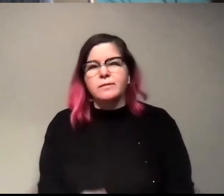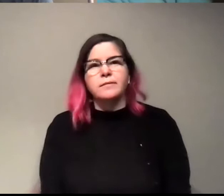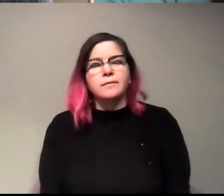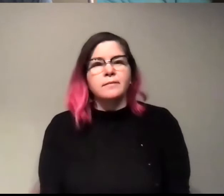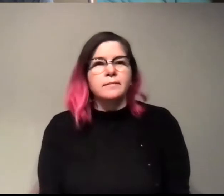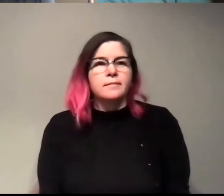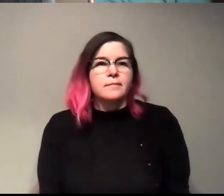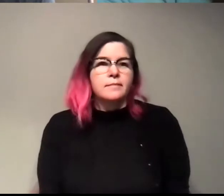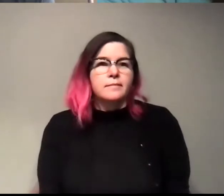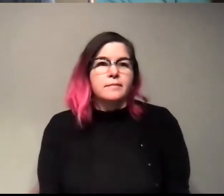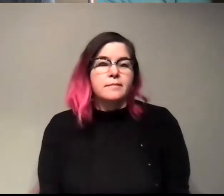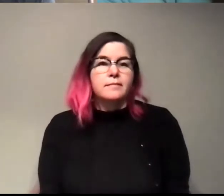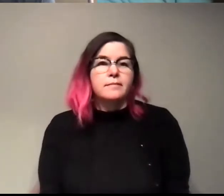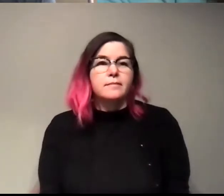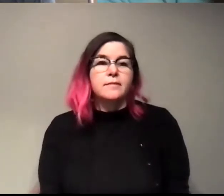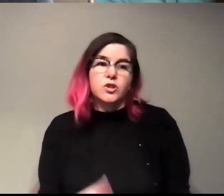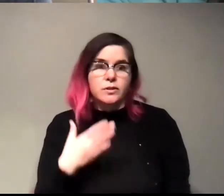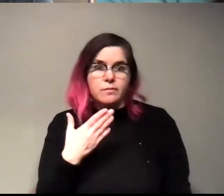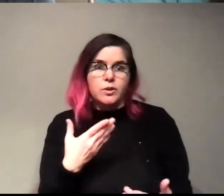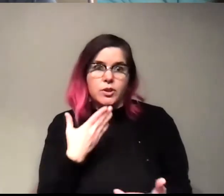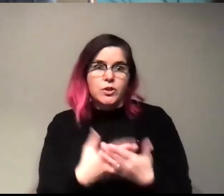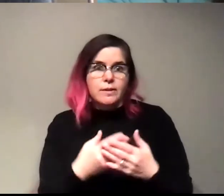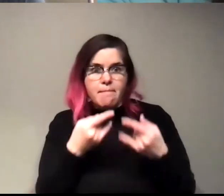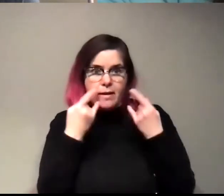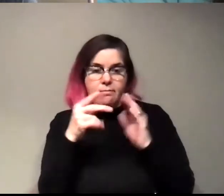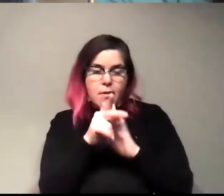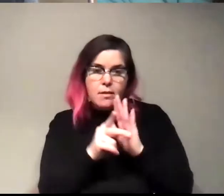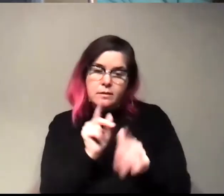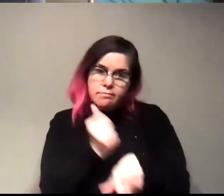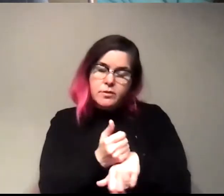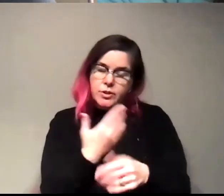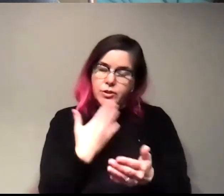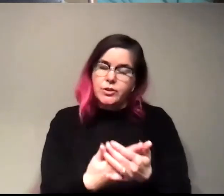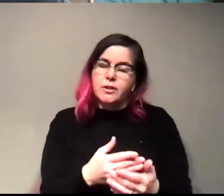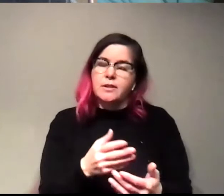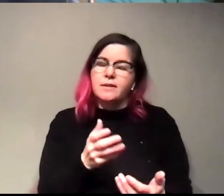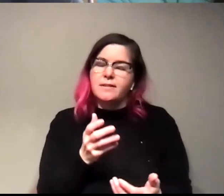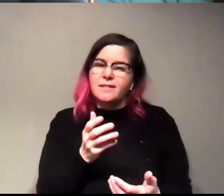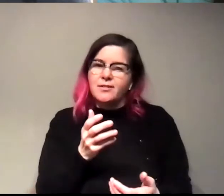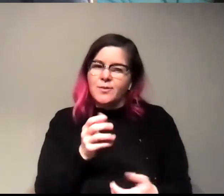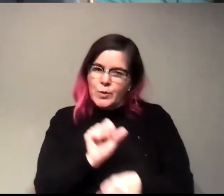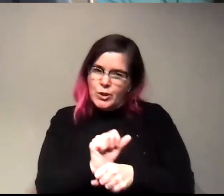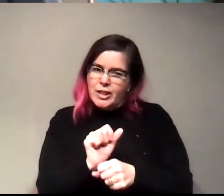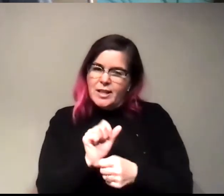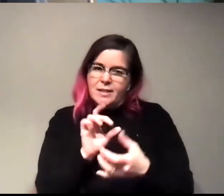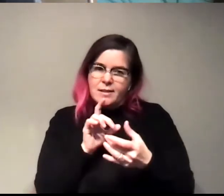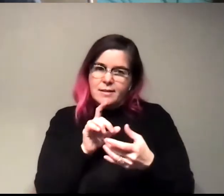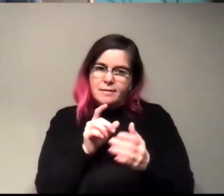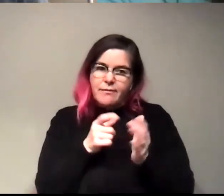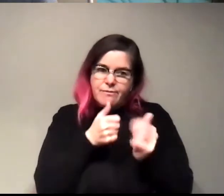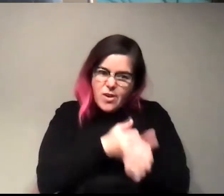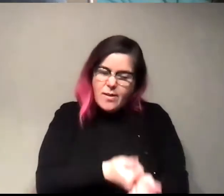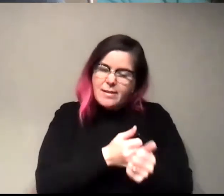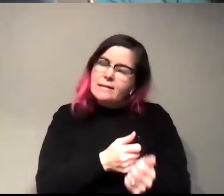know, just, you know, wearing, having a good masking policy and all that, but like, you know, working with that's been kind of interesting, but, um, you know,